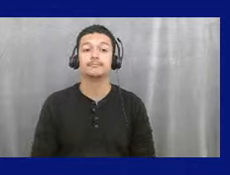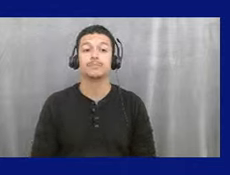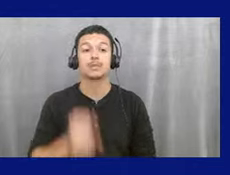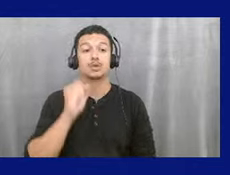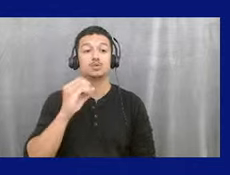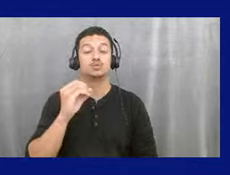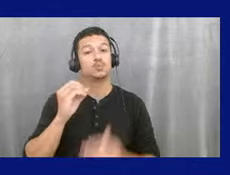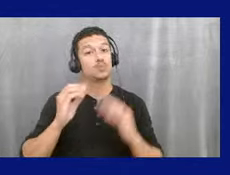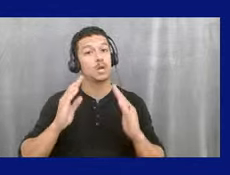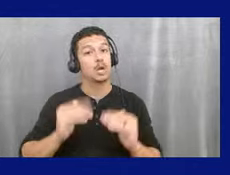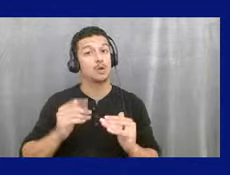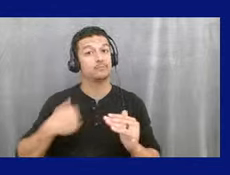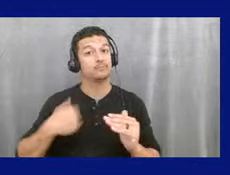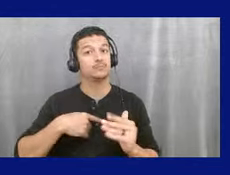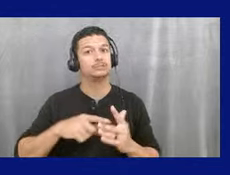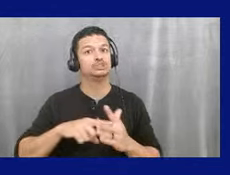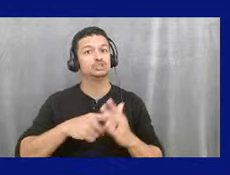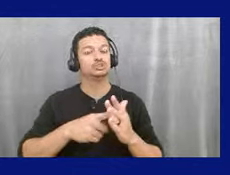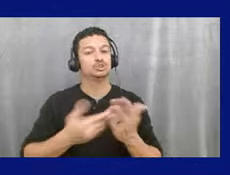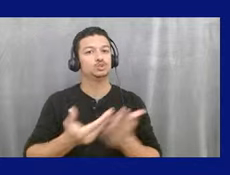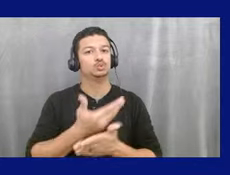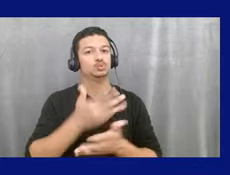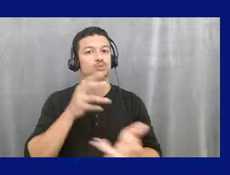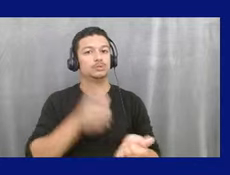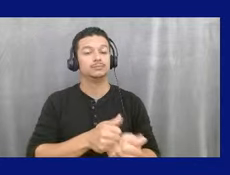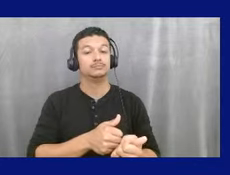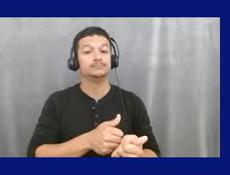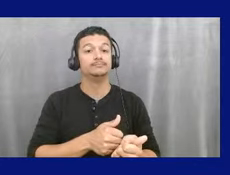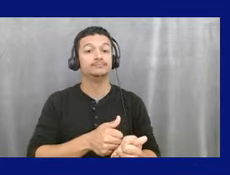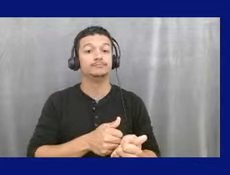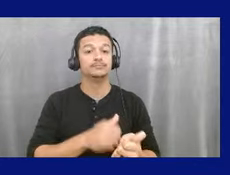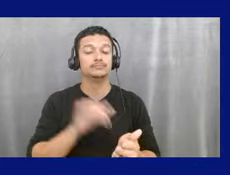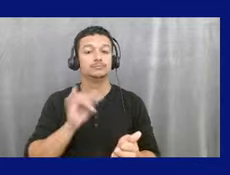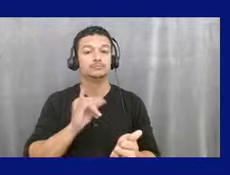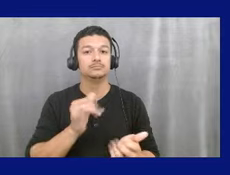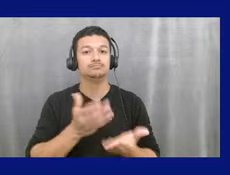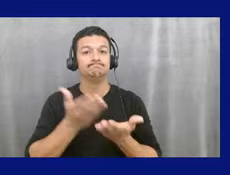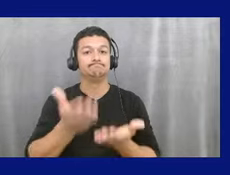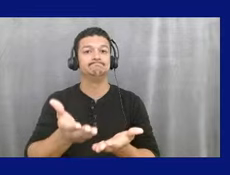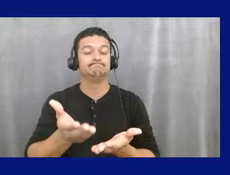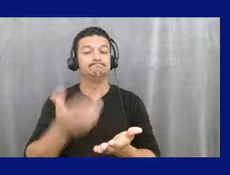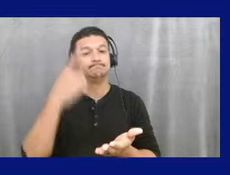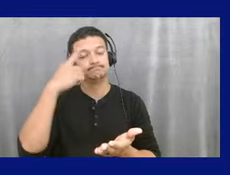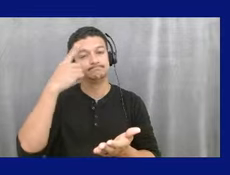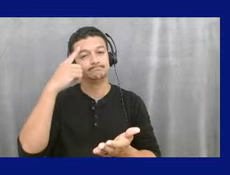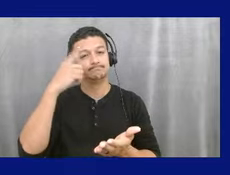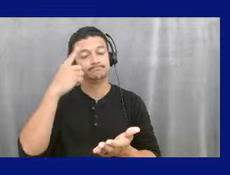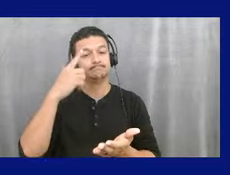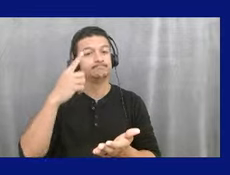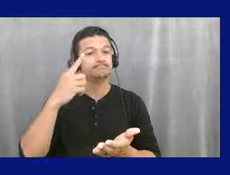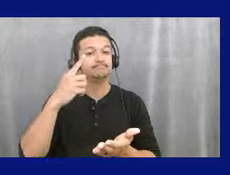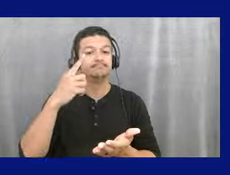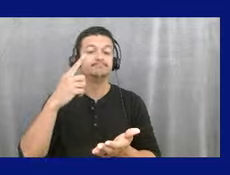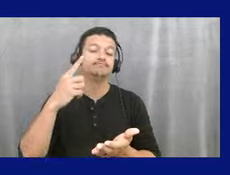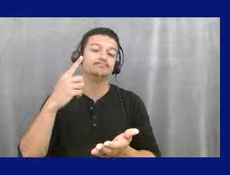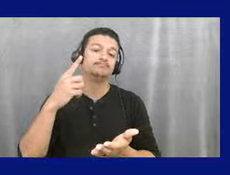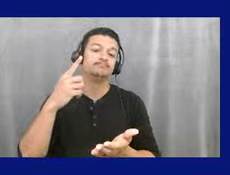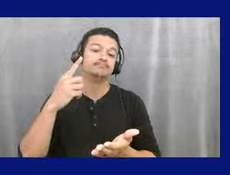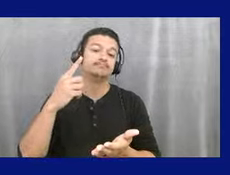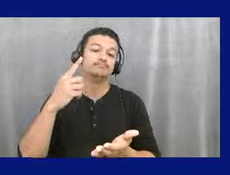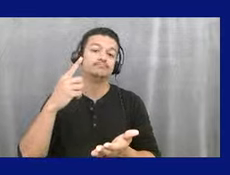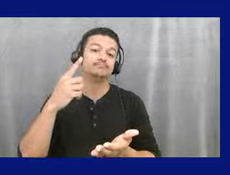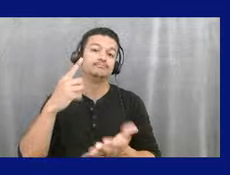initiating these updates and then bring it to you for the, um, for the, um,